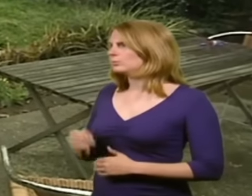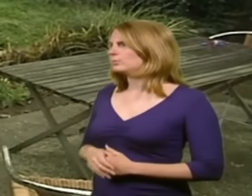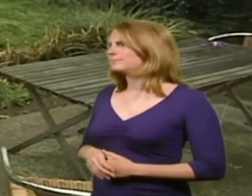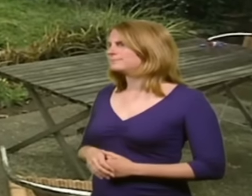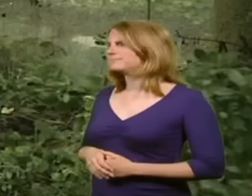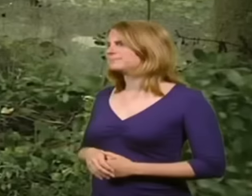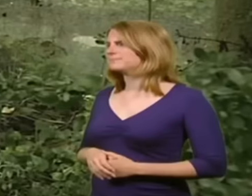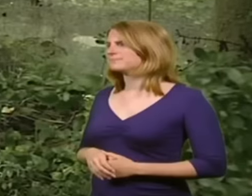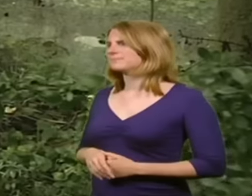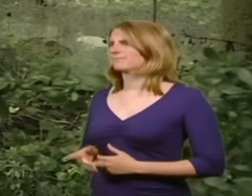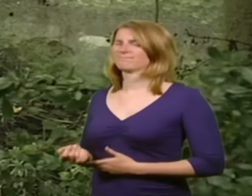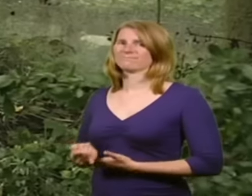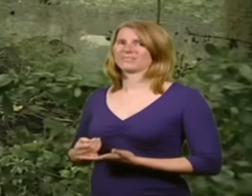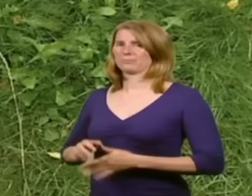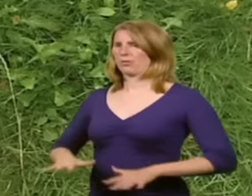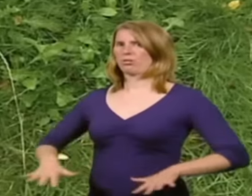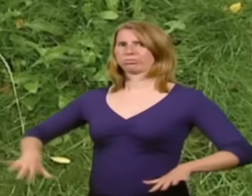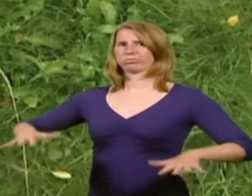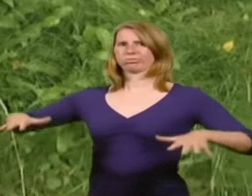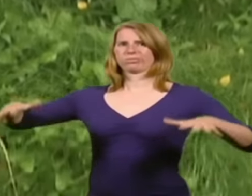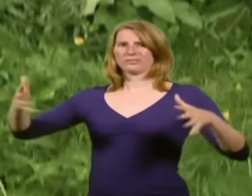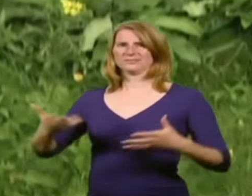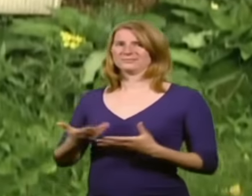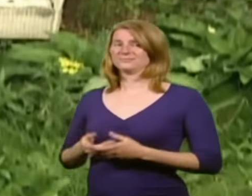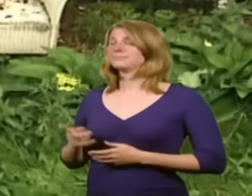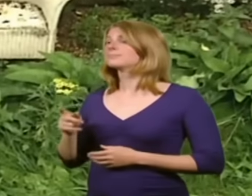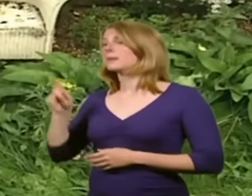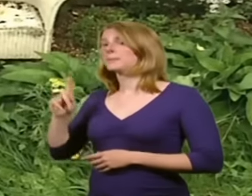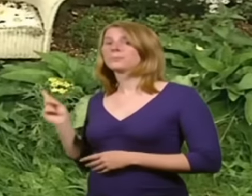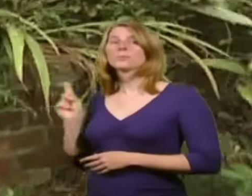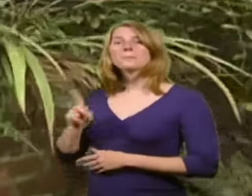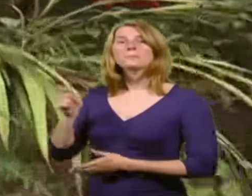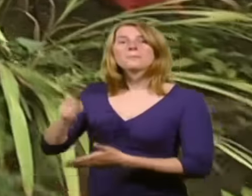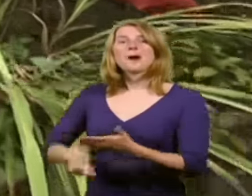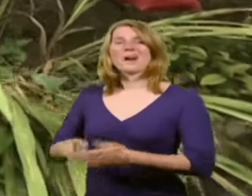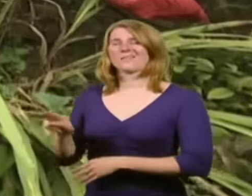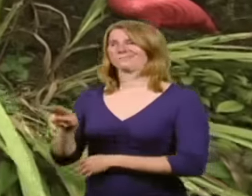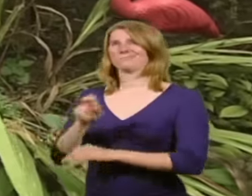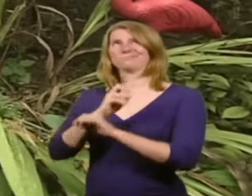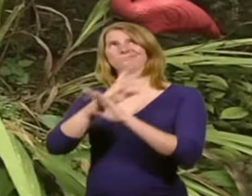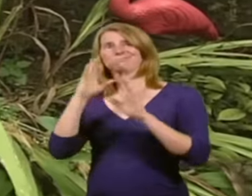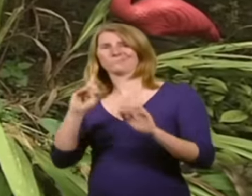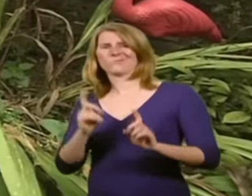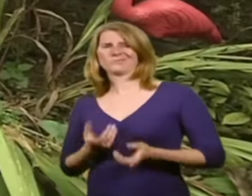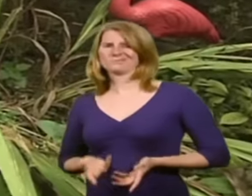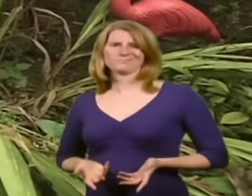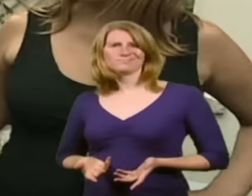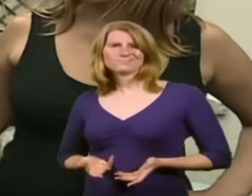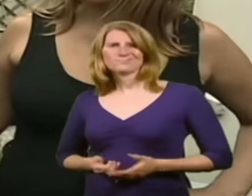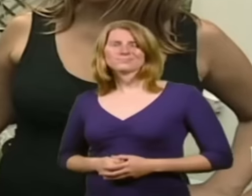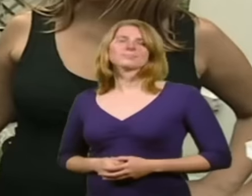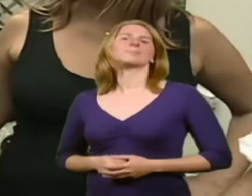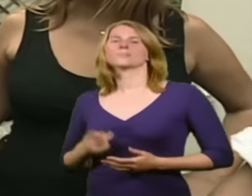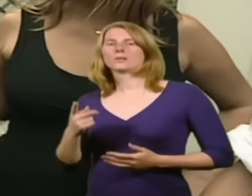Fantastic space. it great? Yeah. Terrible condition. Buyers have no imagination. And if you want to get your highest price for this property,